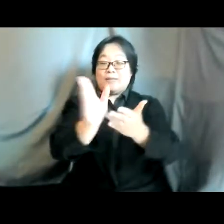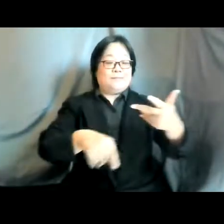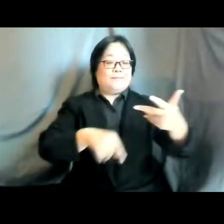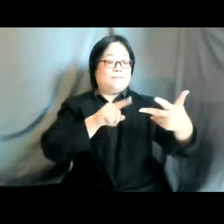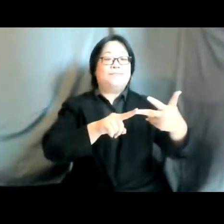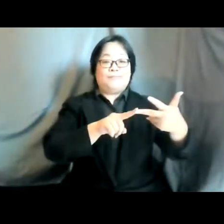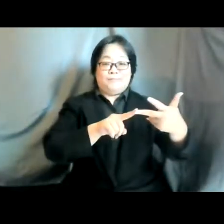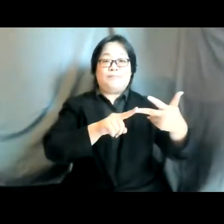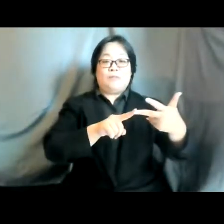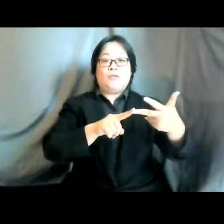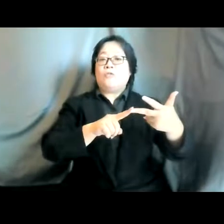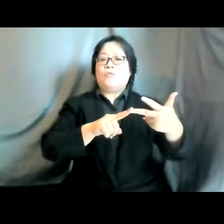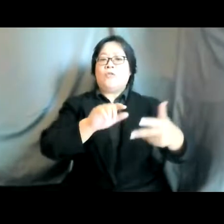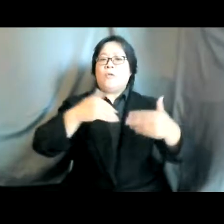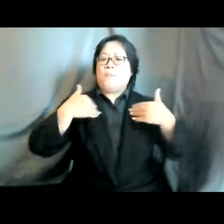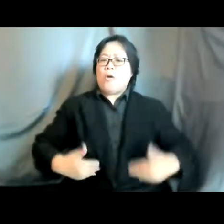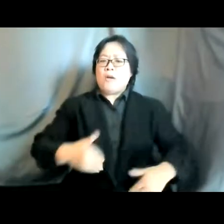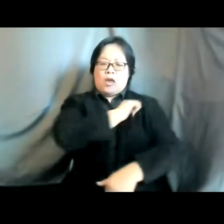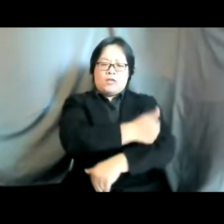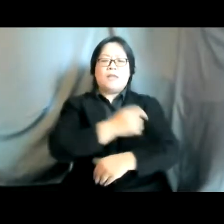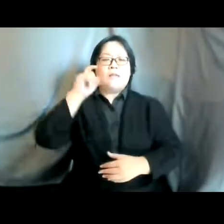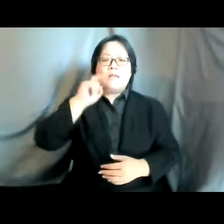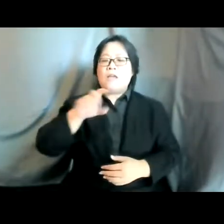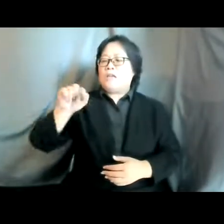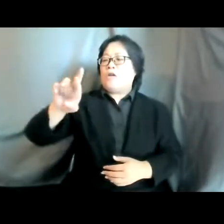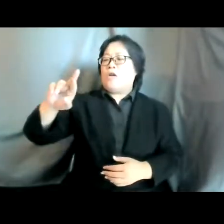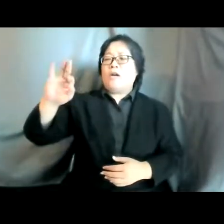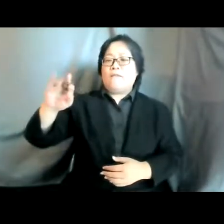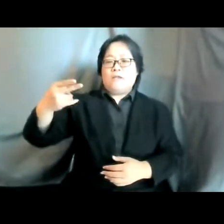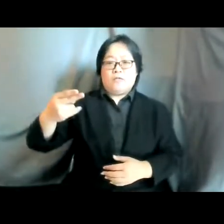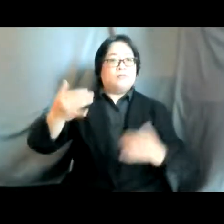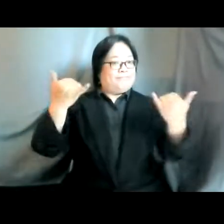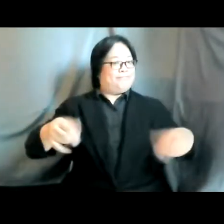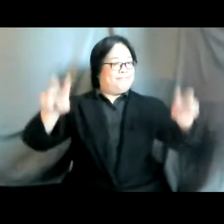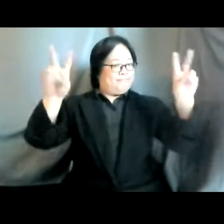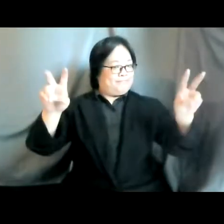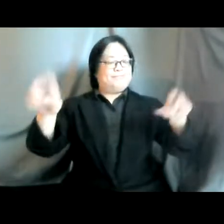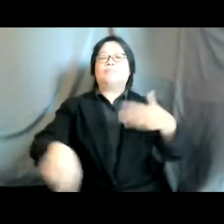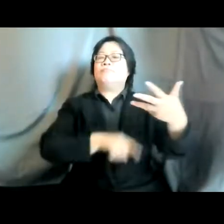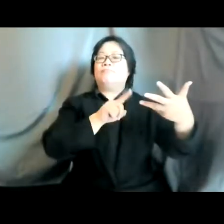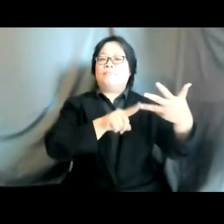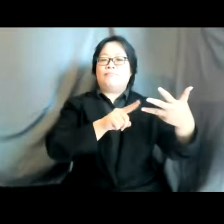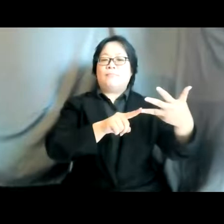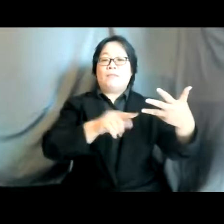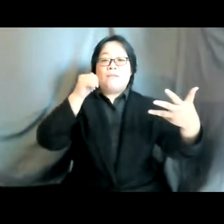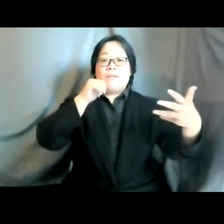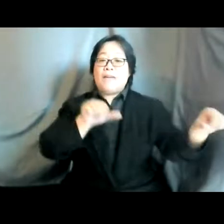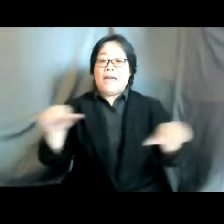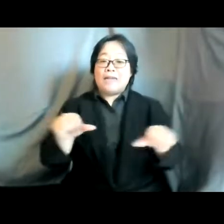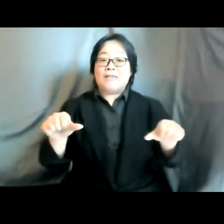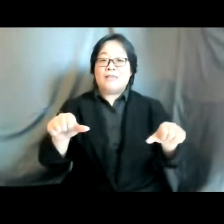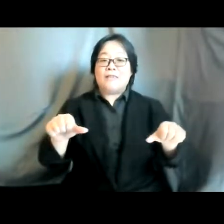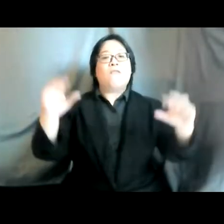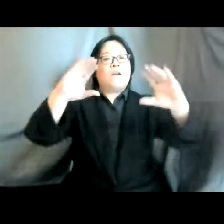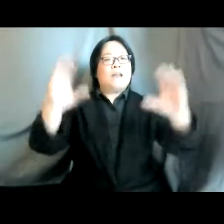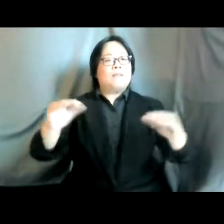autonomy and sexual and reproductive health and rights our topic for today four feminist action for climate justice